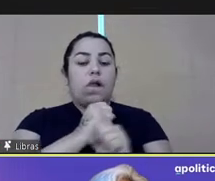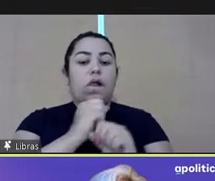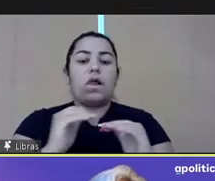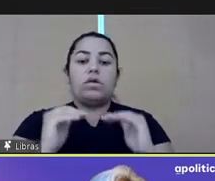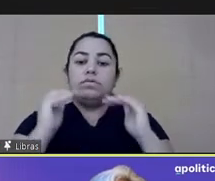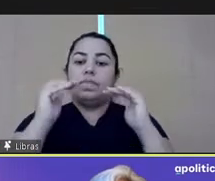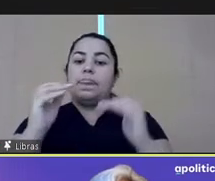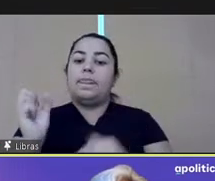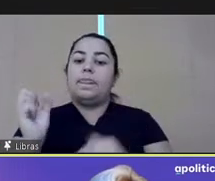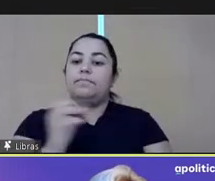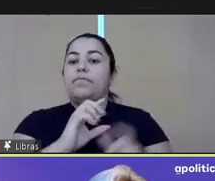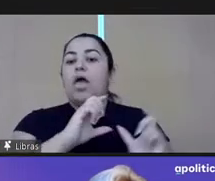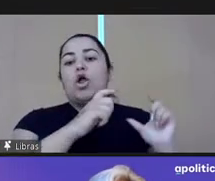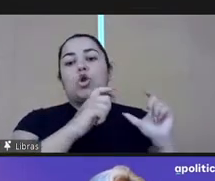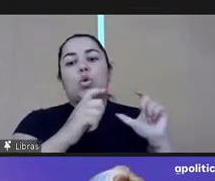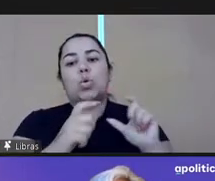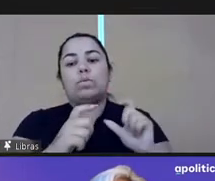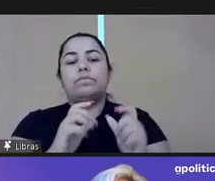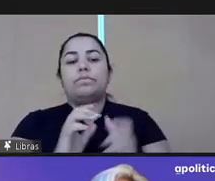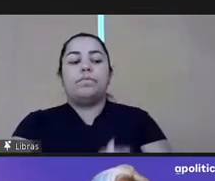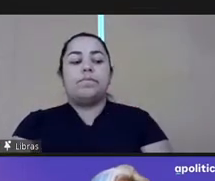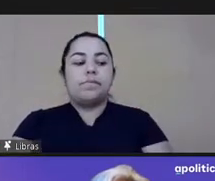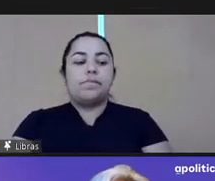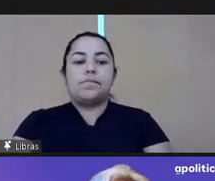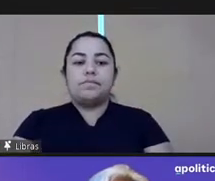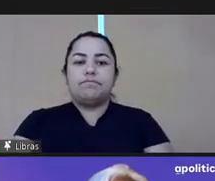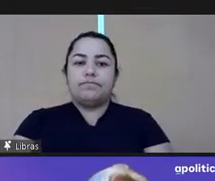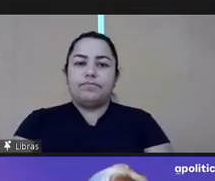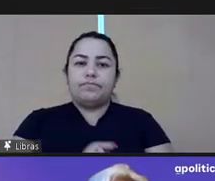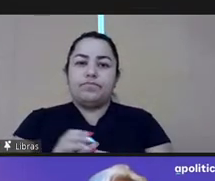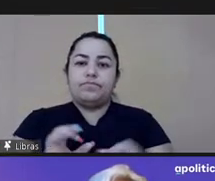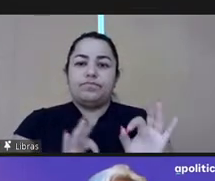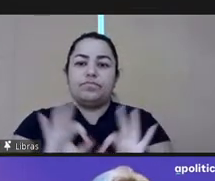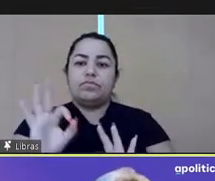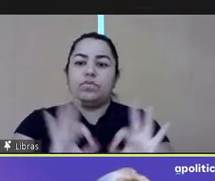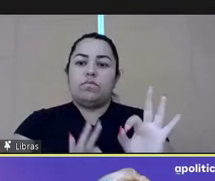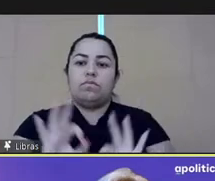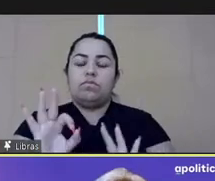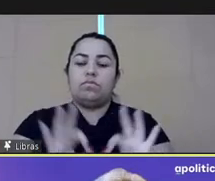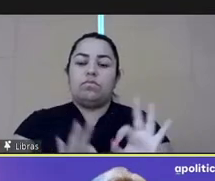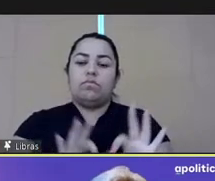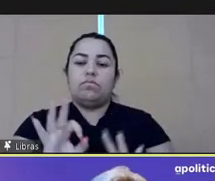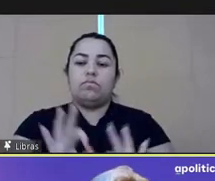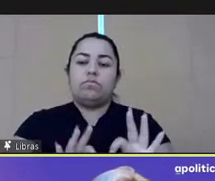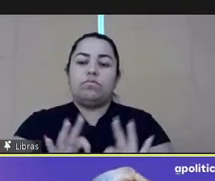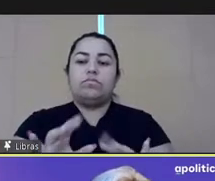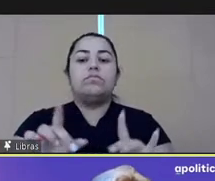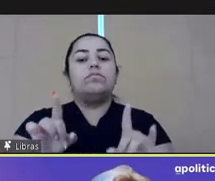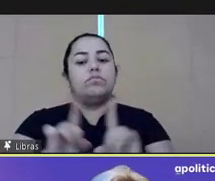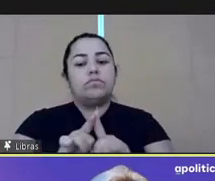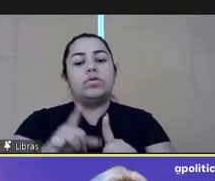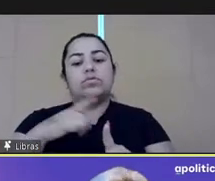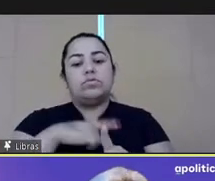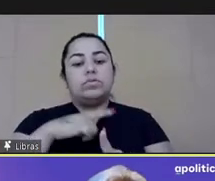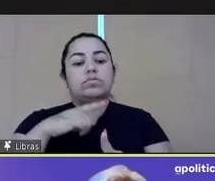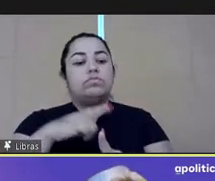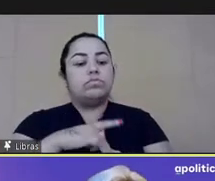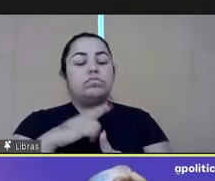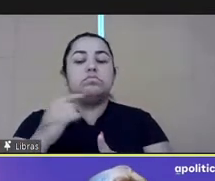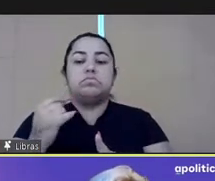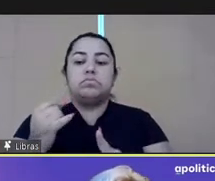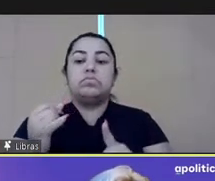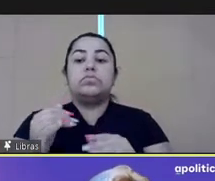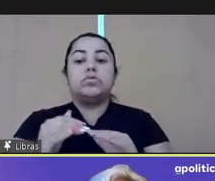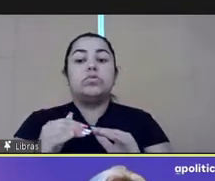to prefer working for organizations that have a positive impact. Now, this should ideally work in the public sector's